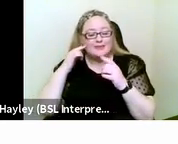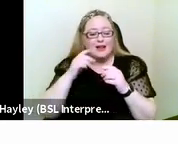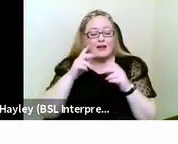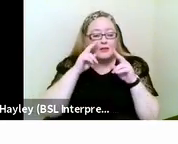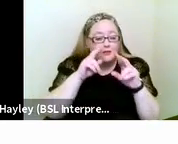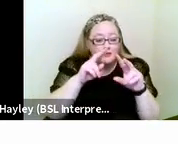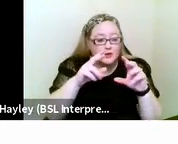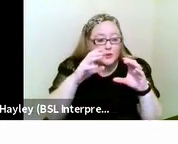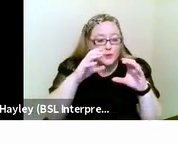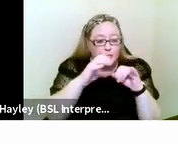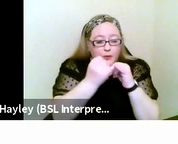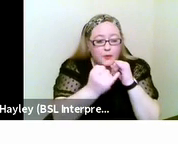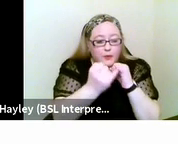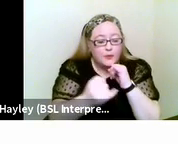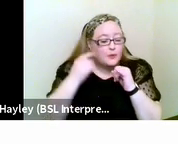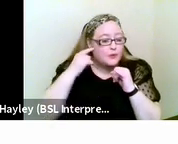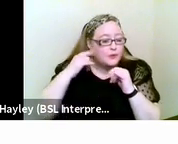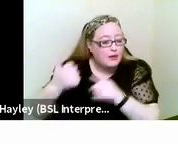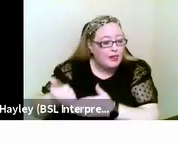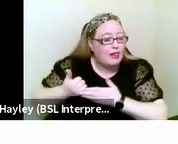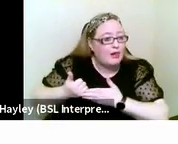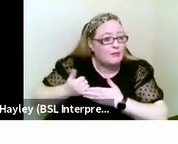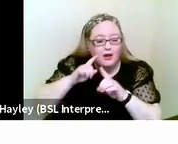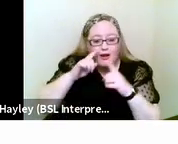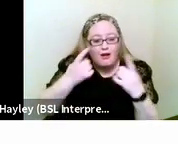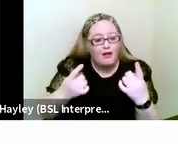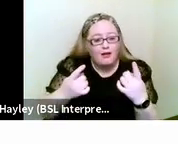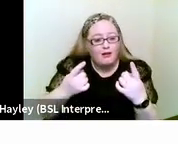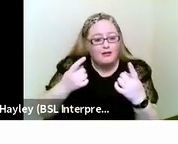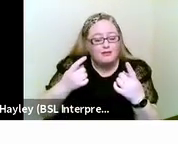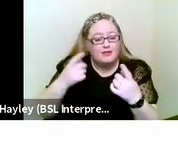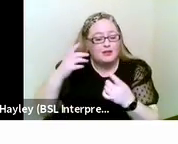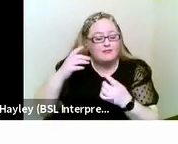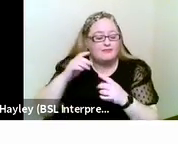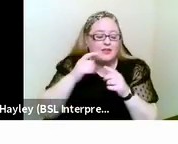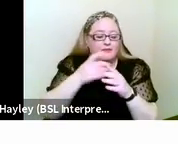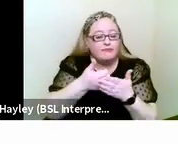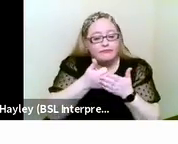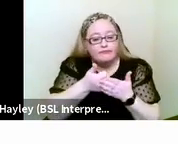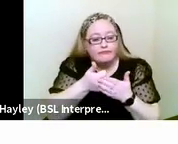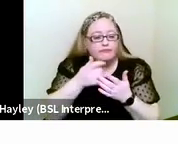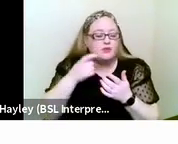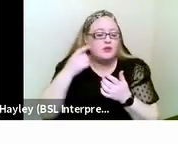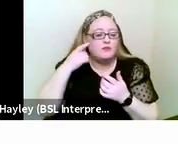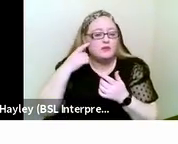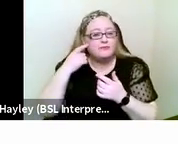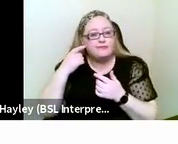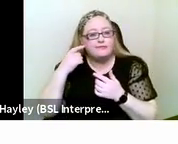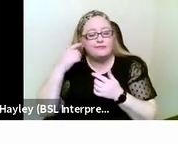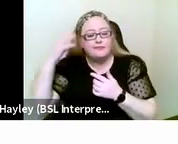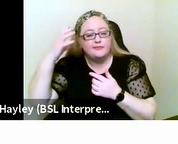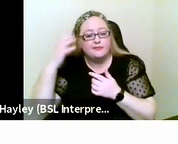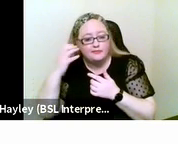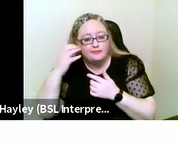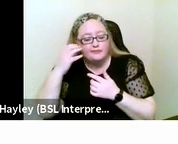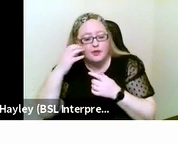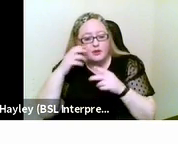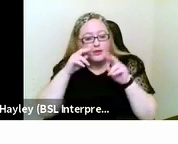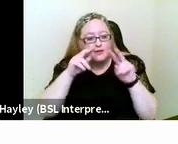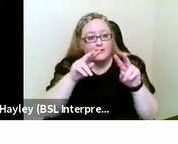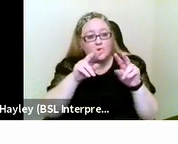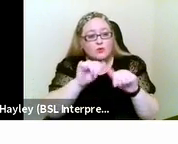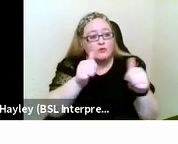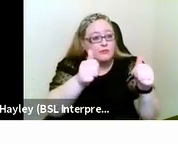other why is this so important to us as social workers well if we were to assess the